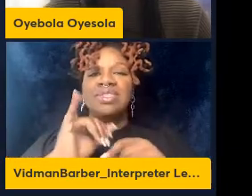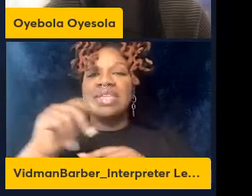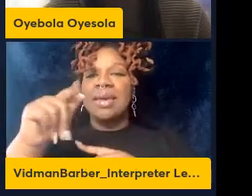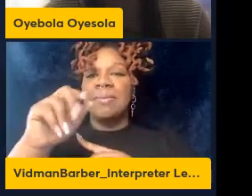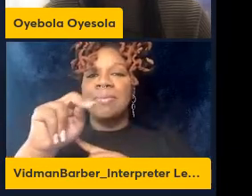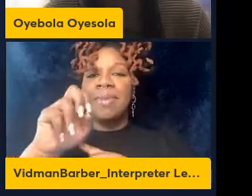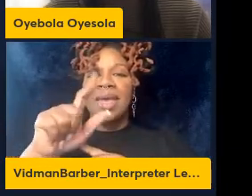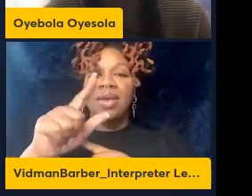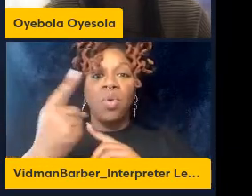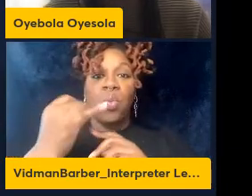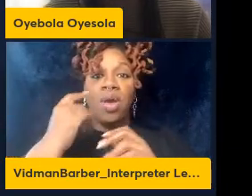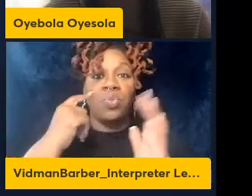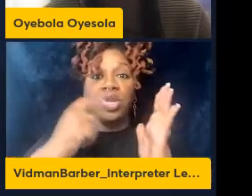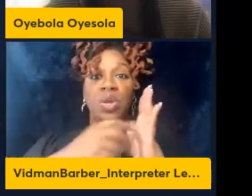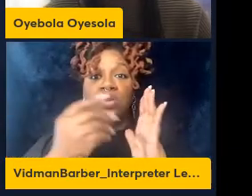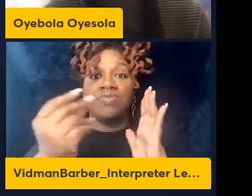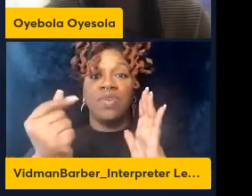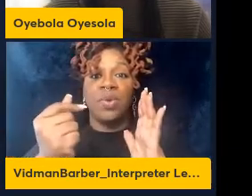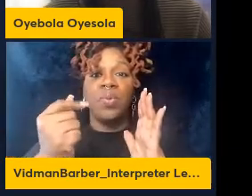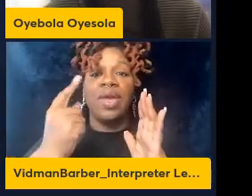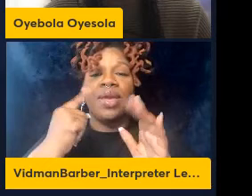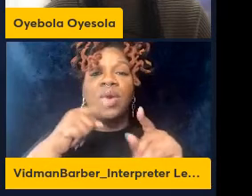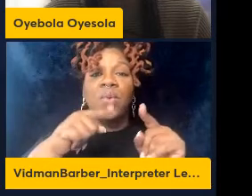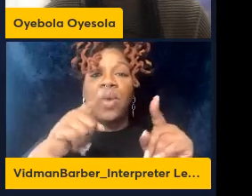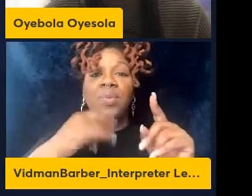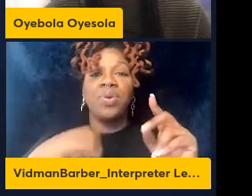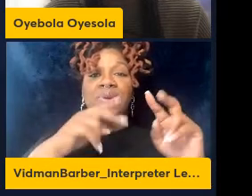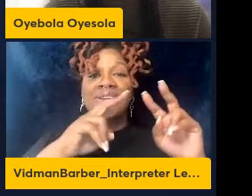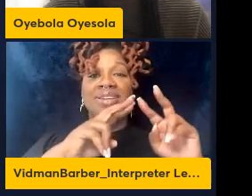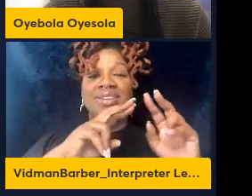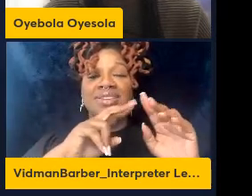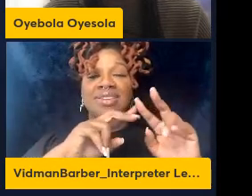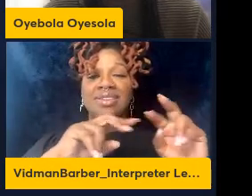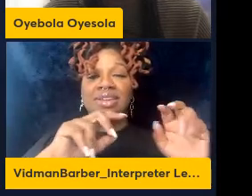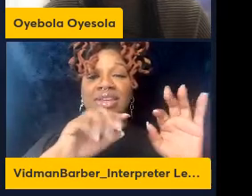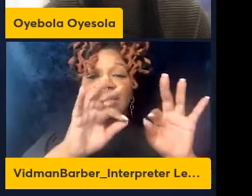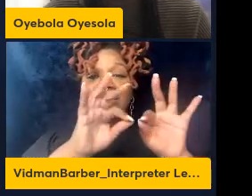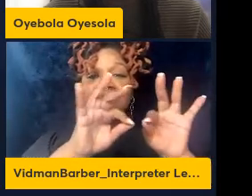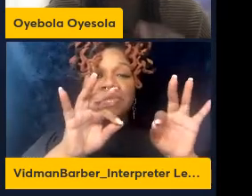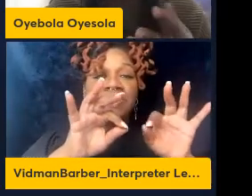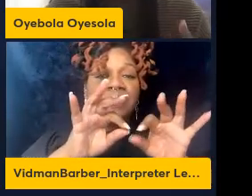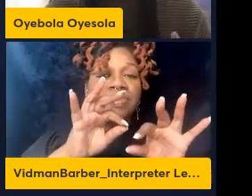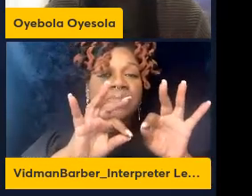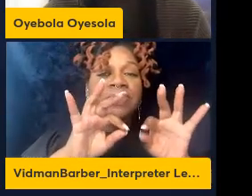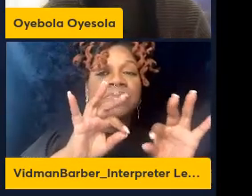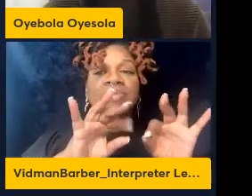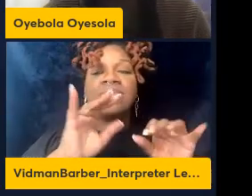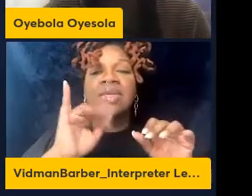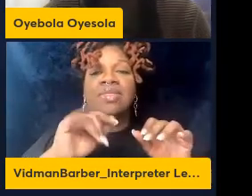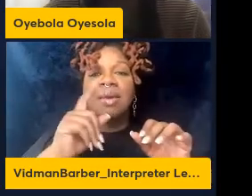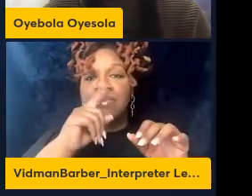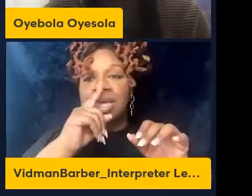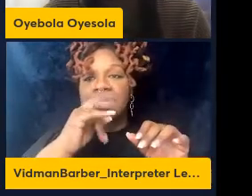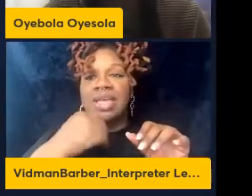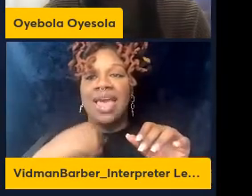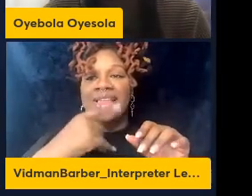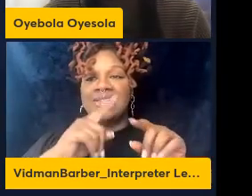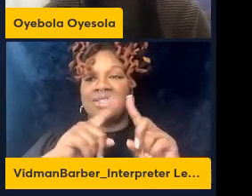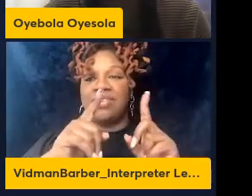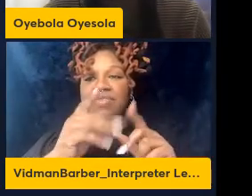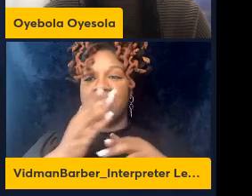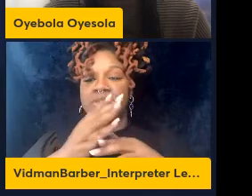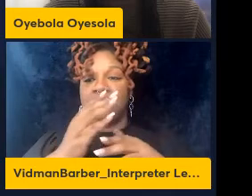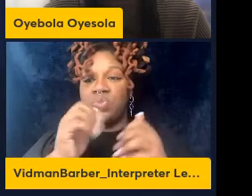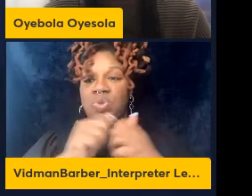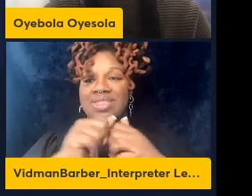jumped out to us when we were dissecting these mice is that there were differences in really the size of the MLN and you could